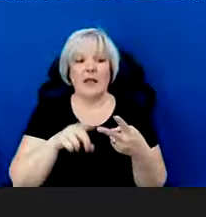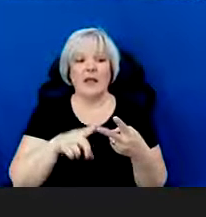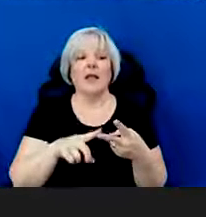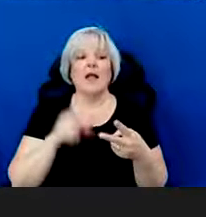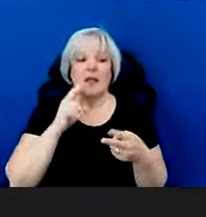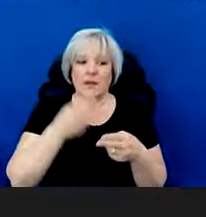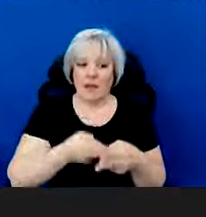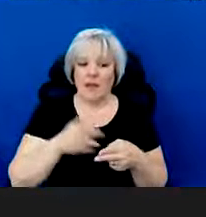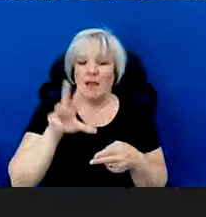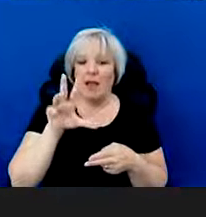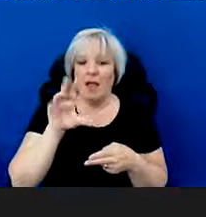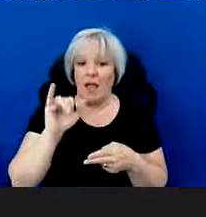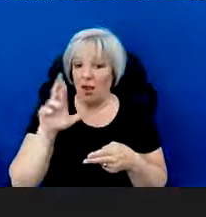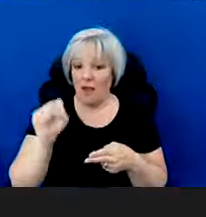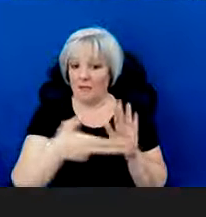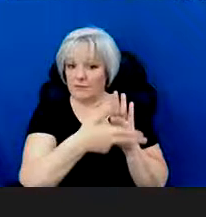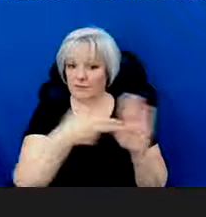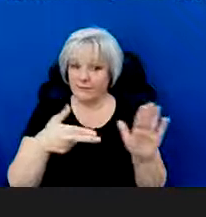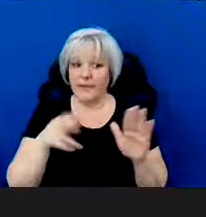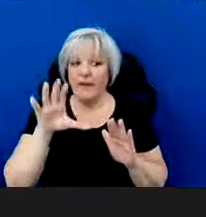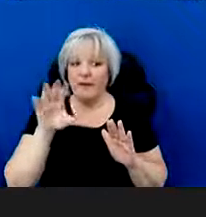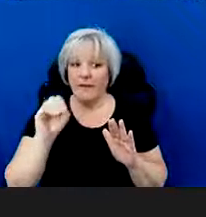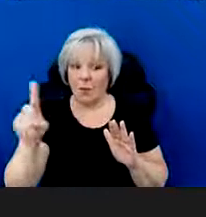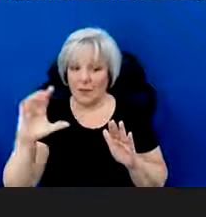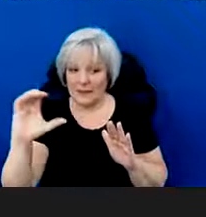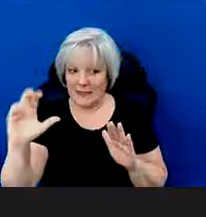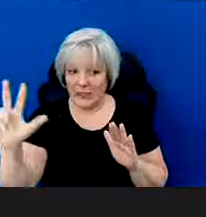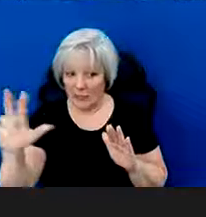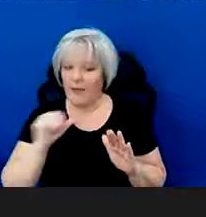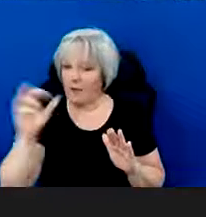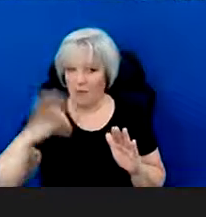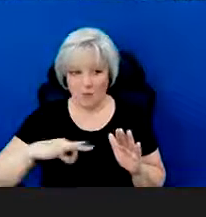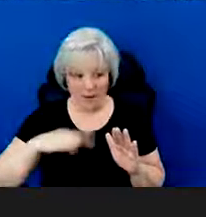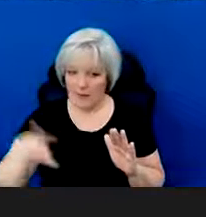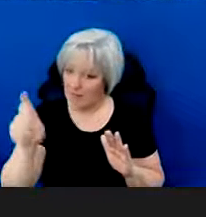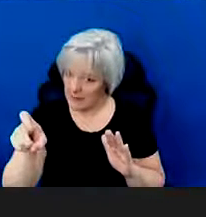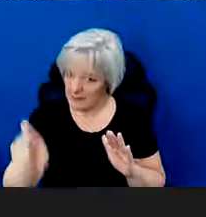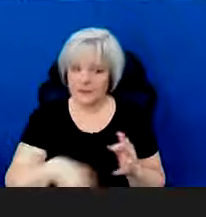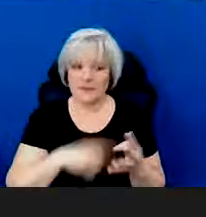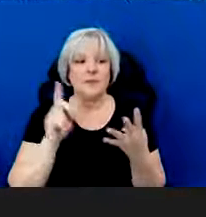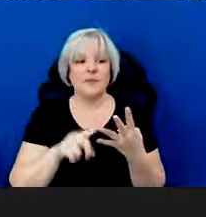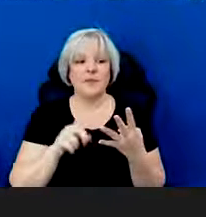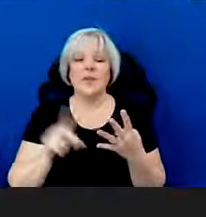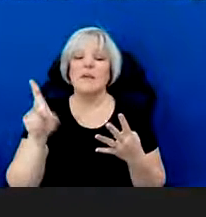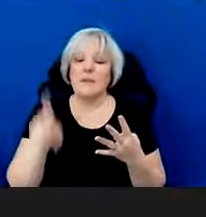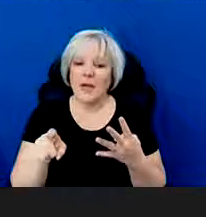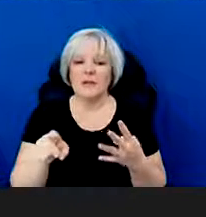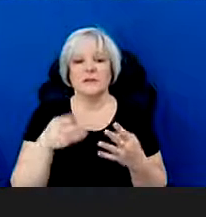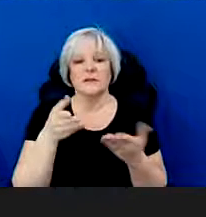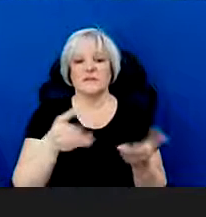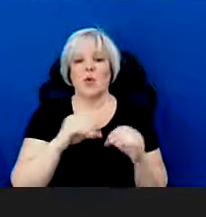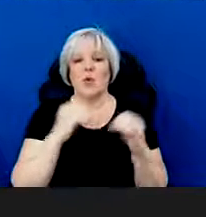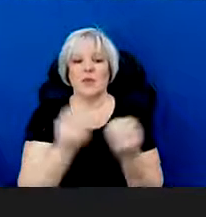501c3 nonprofit or be a unit of state or local government. They must be an organization